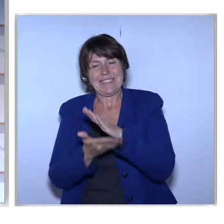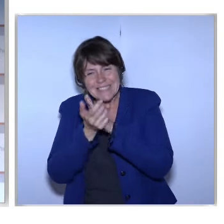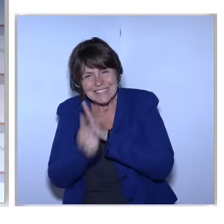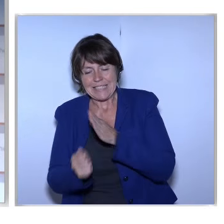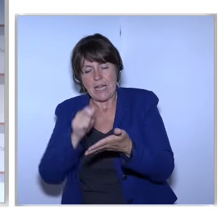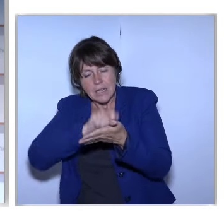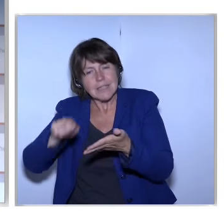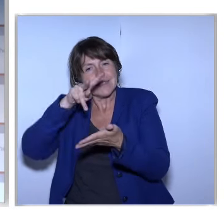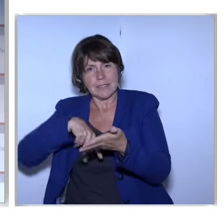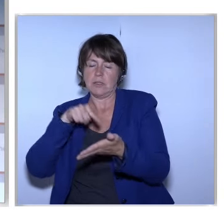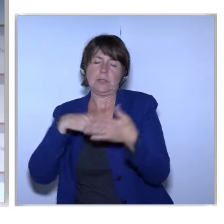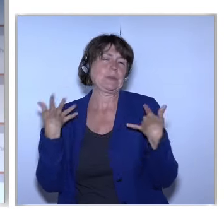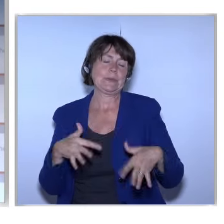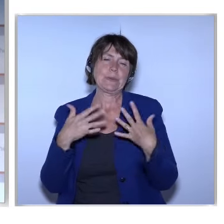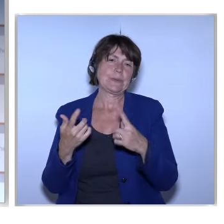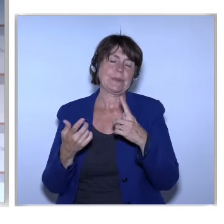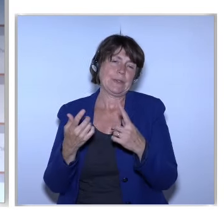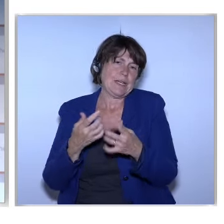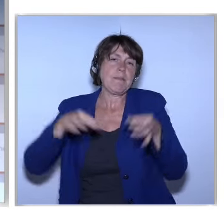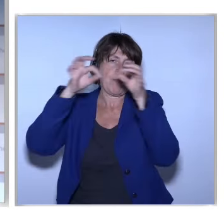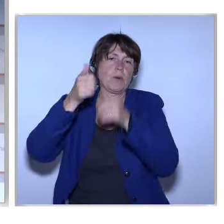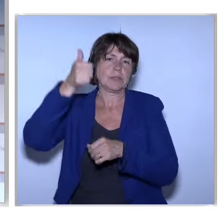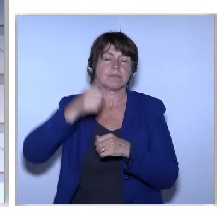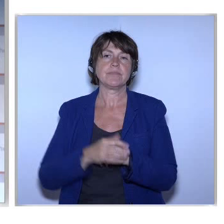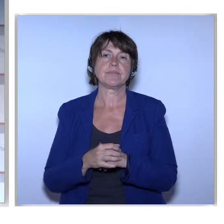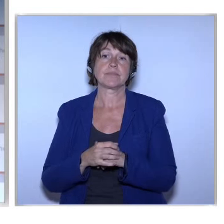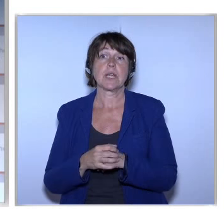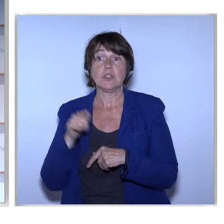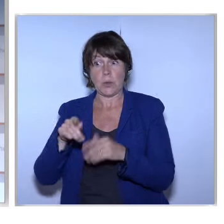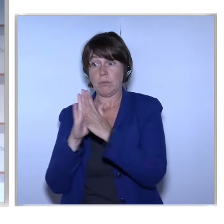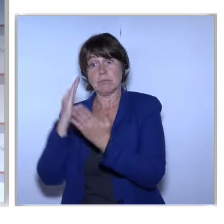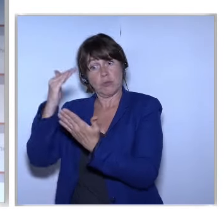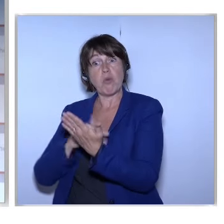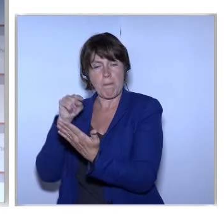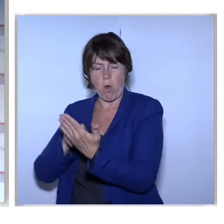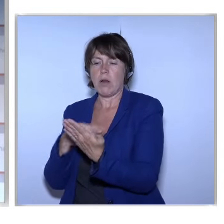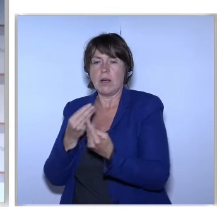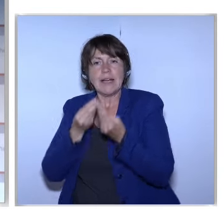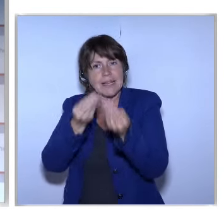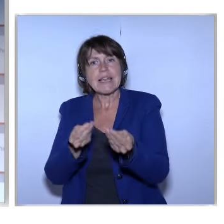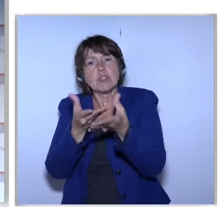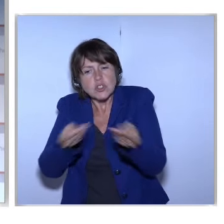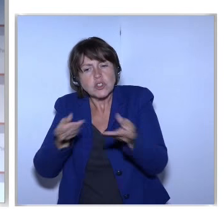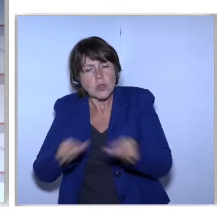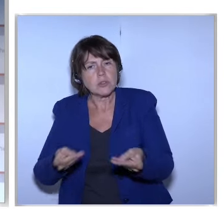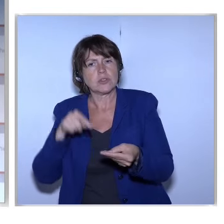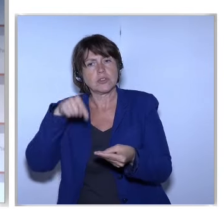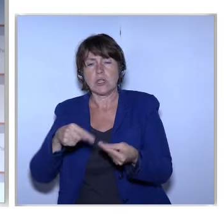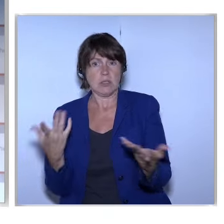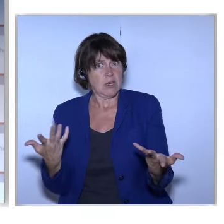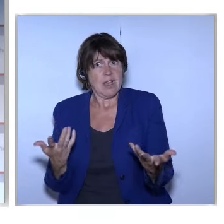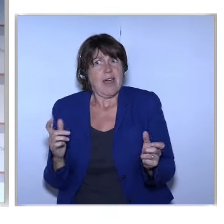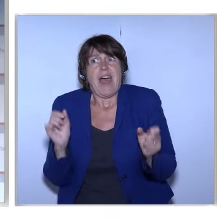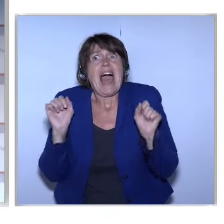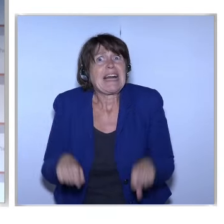And The Final Pages Of This Report Contain A Grid Of Solutions Where Every Stakeholder Can Look At What Can I